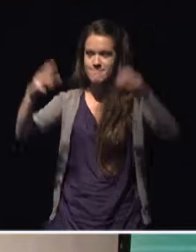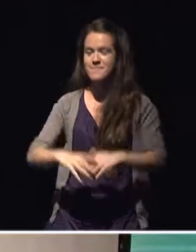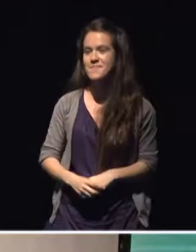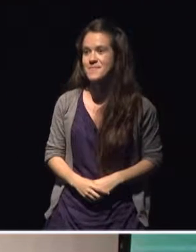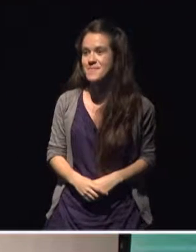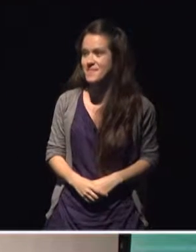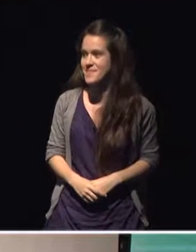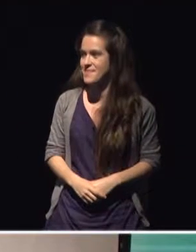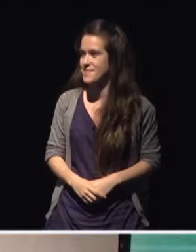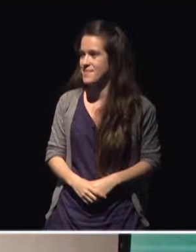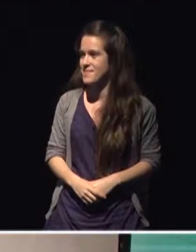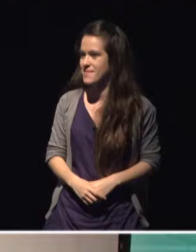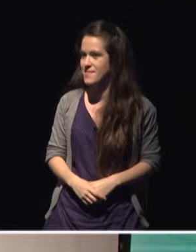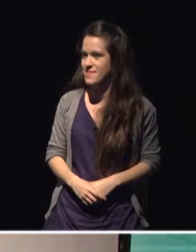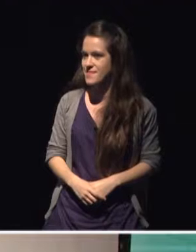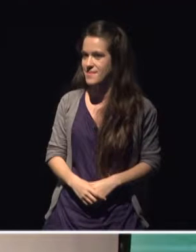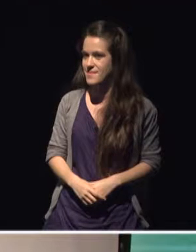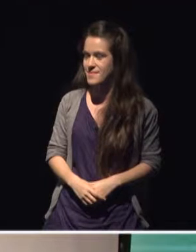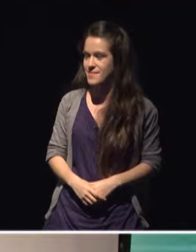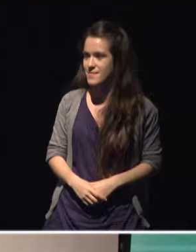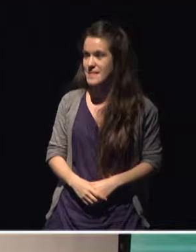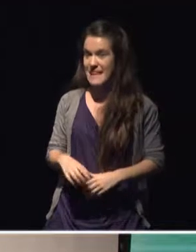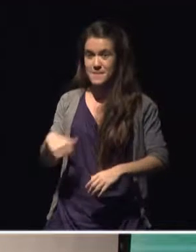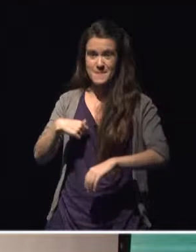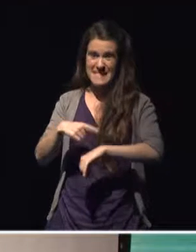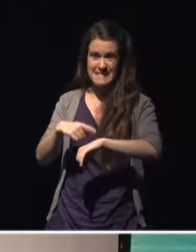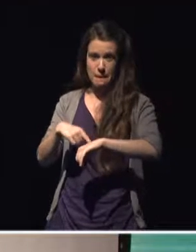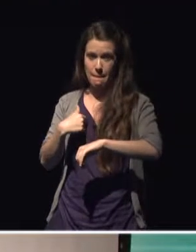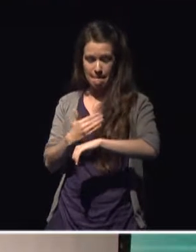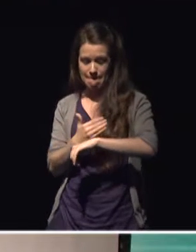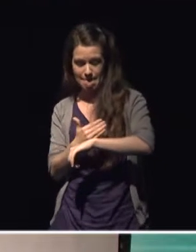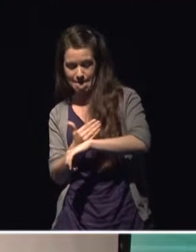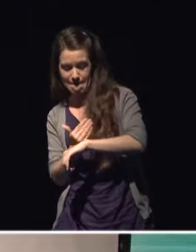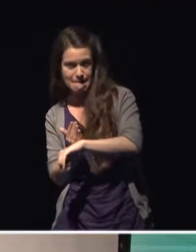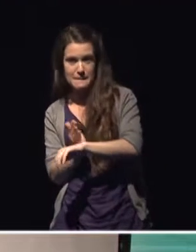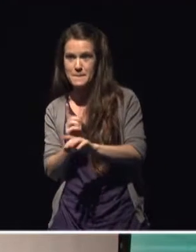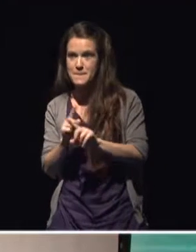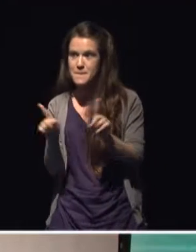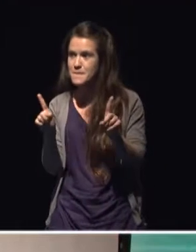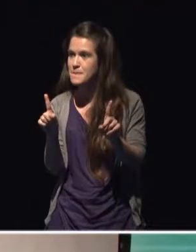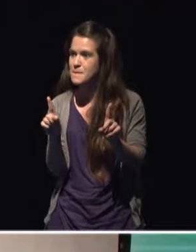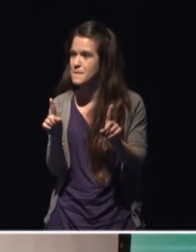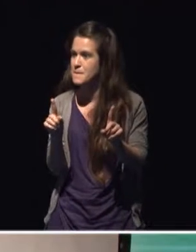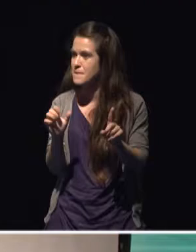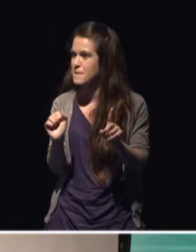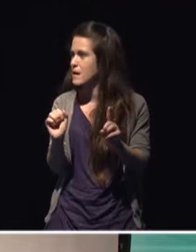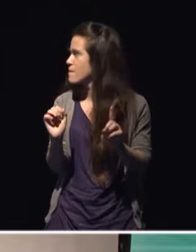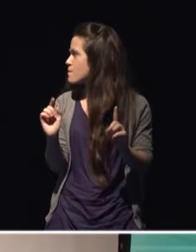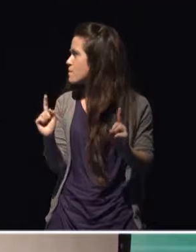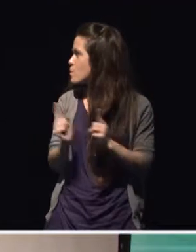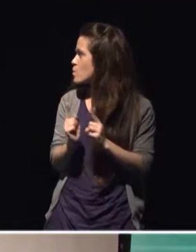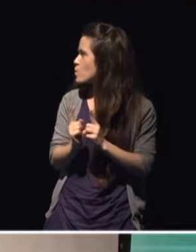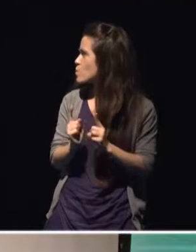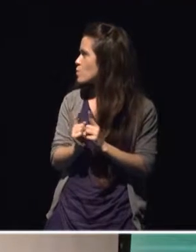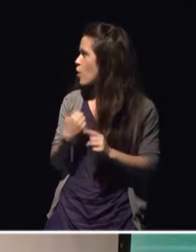going on I'm really running out of time but we want to show we have to need to show the votes to the